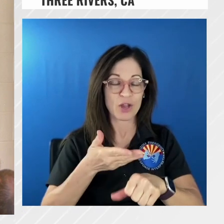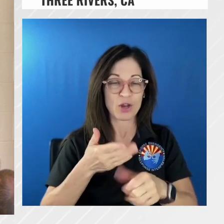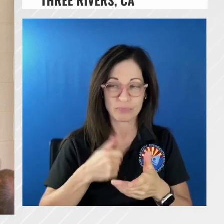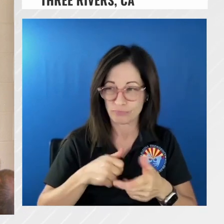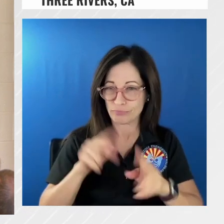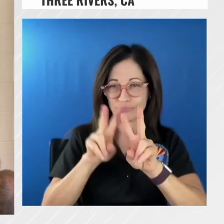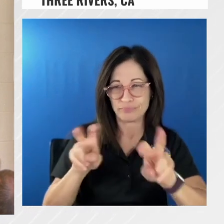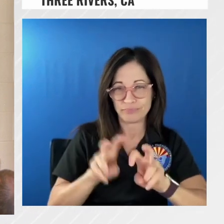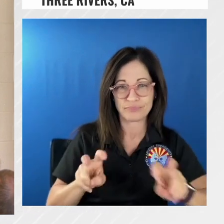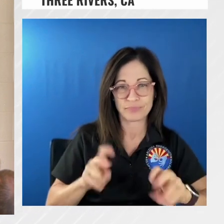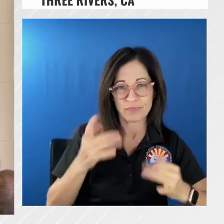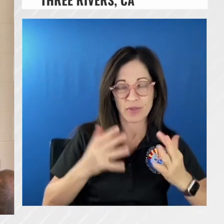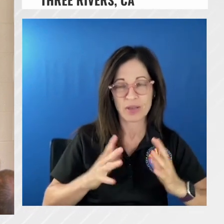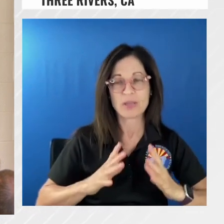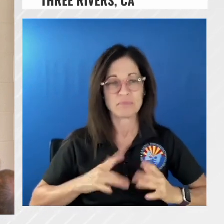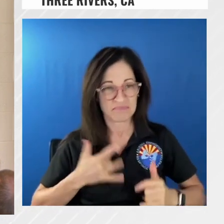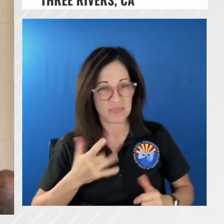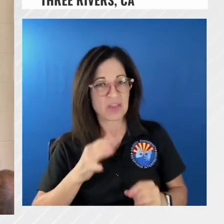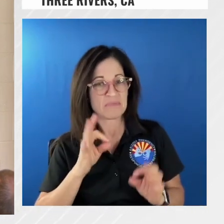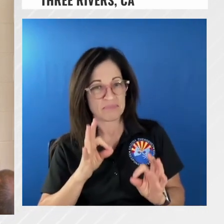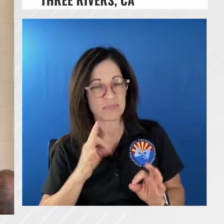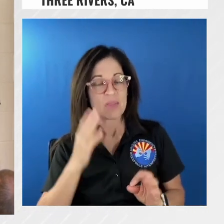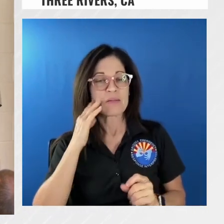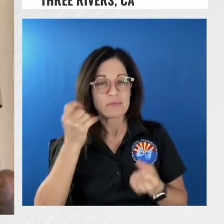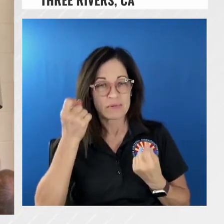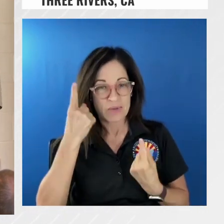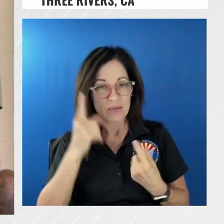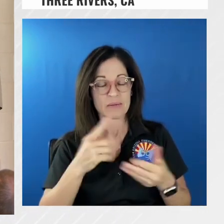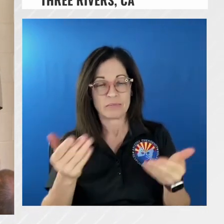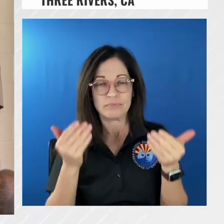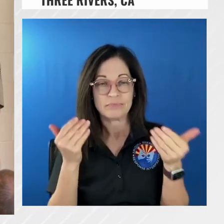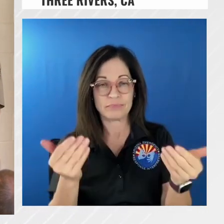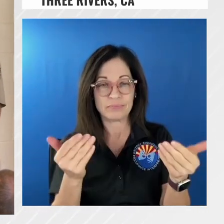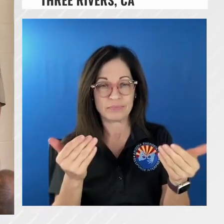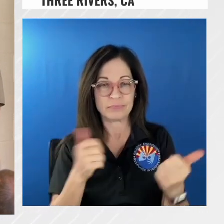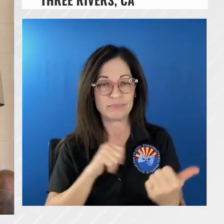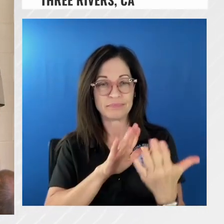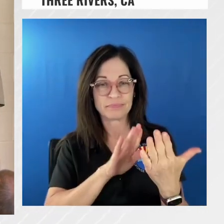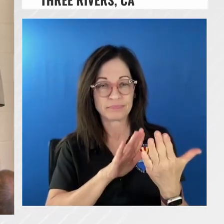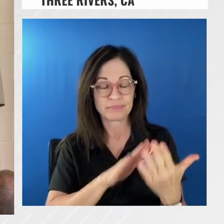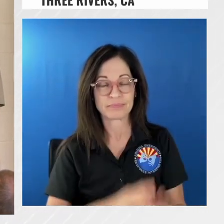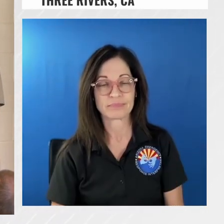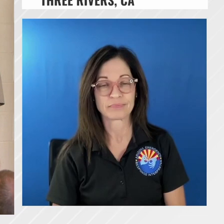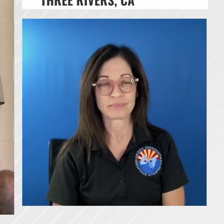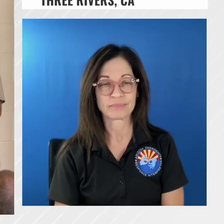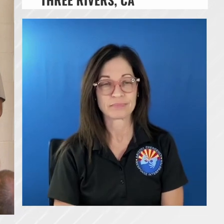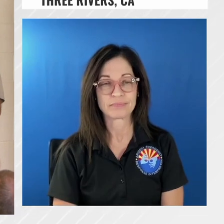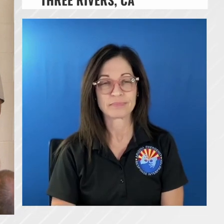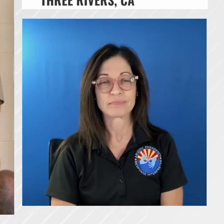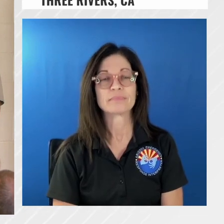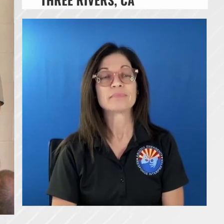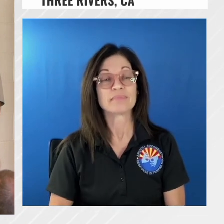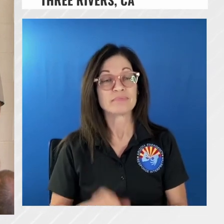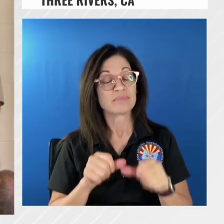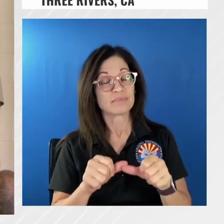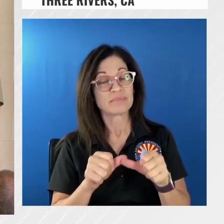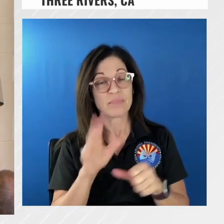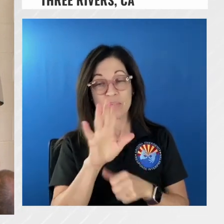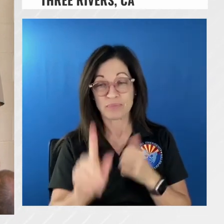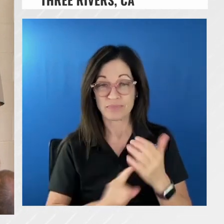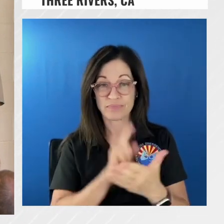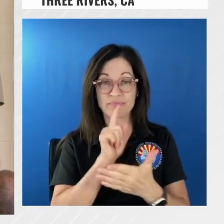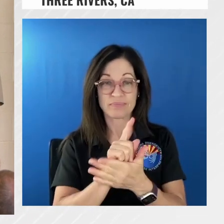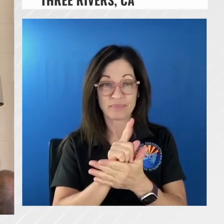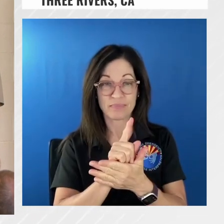it they felt pretty good with what they had and they started to take action um about an hour on scene the um the